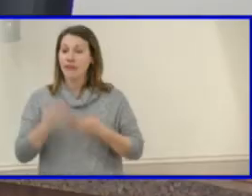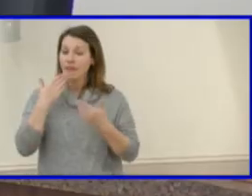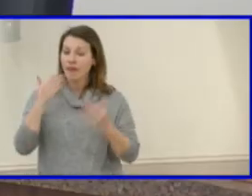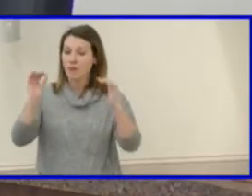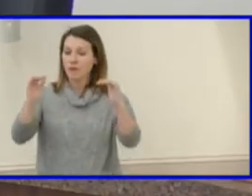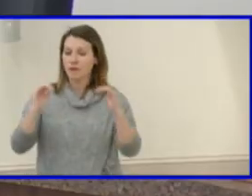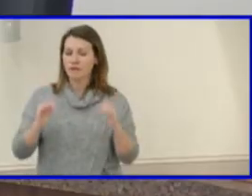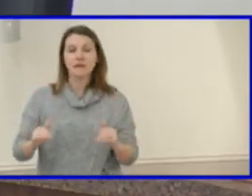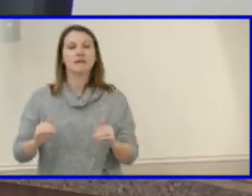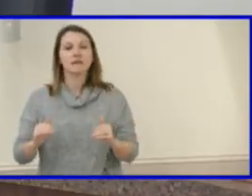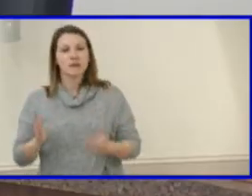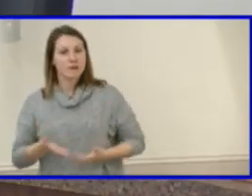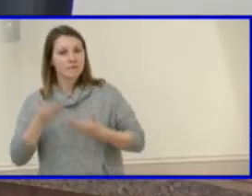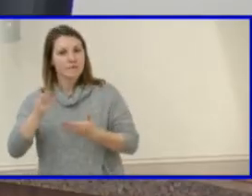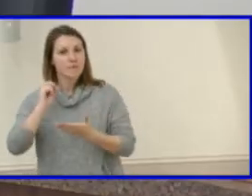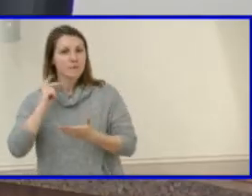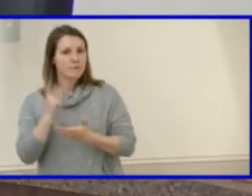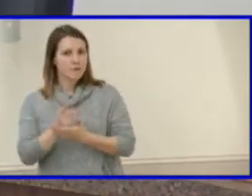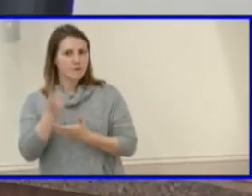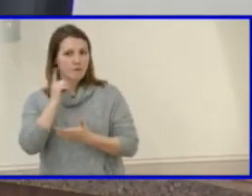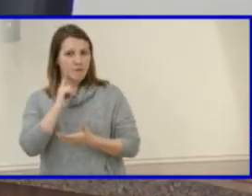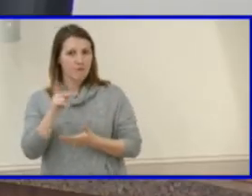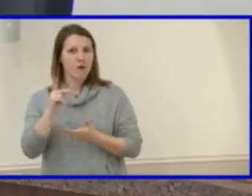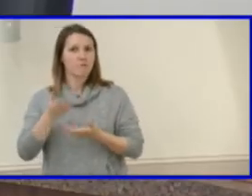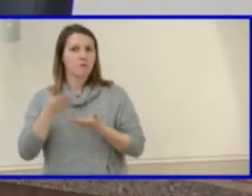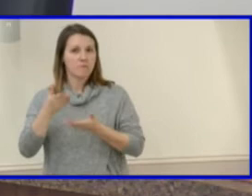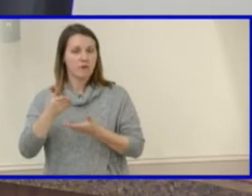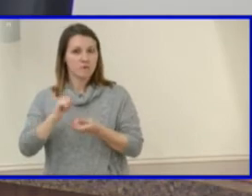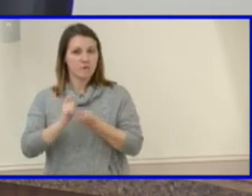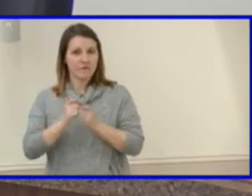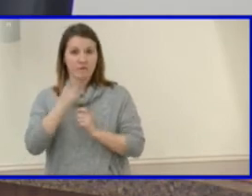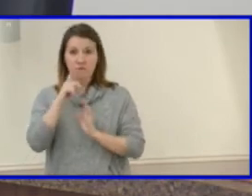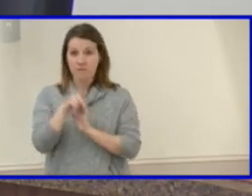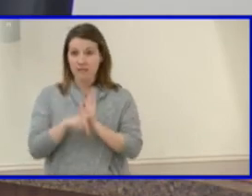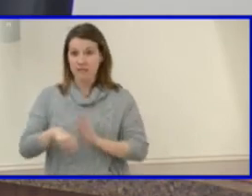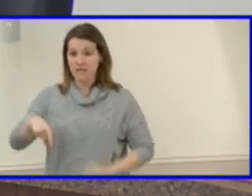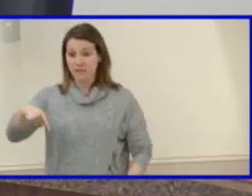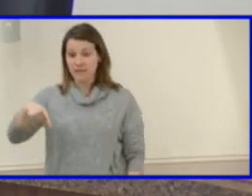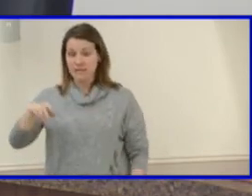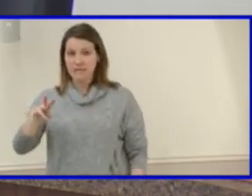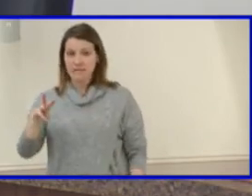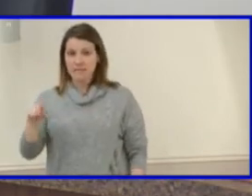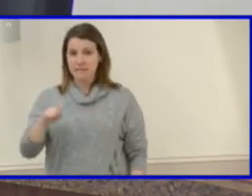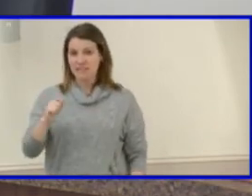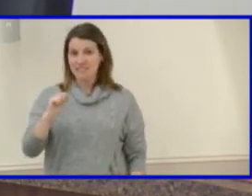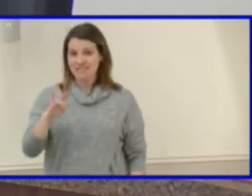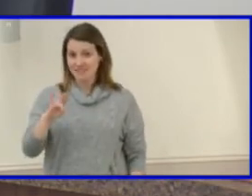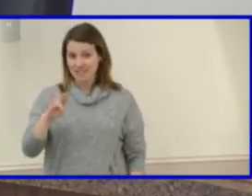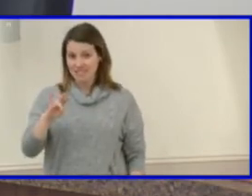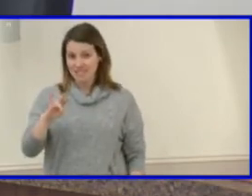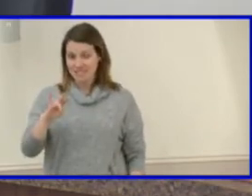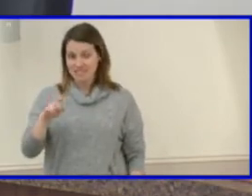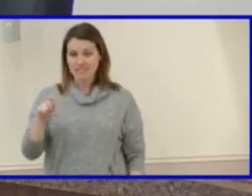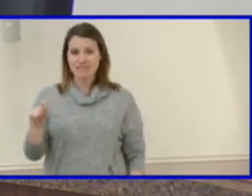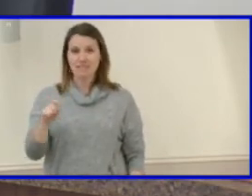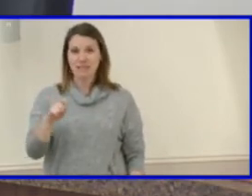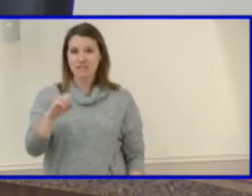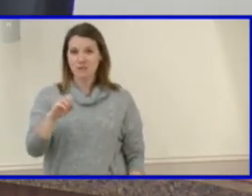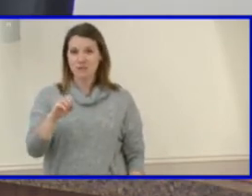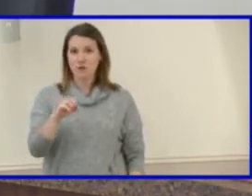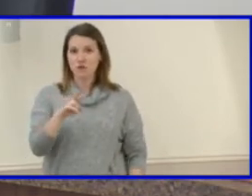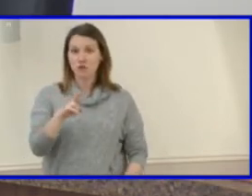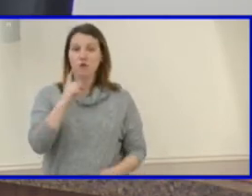Next, recommending approval of proposed revisions to policy P6-17-002 scholarships.